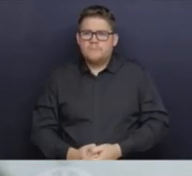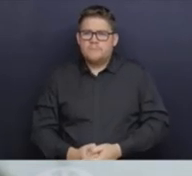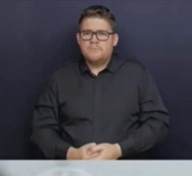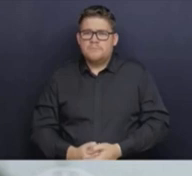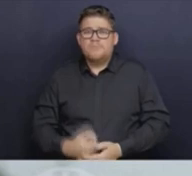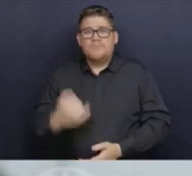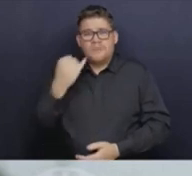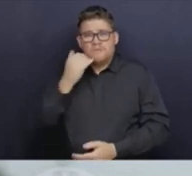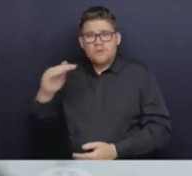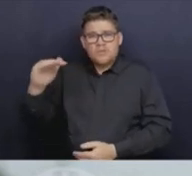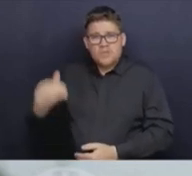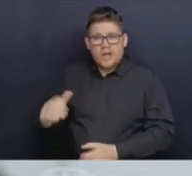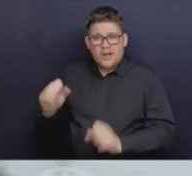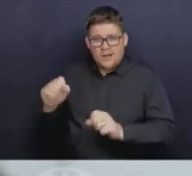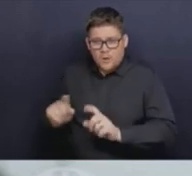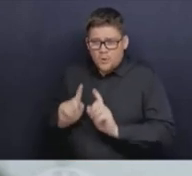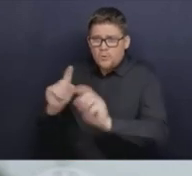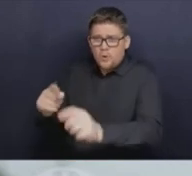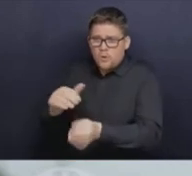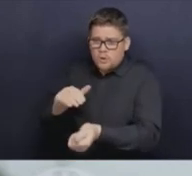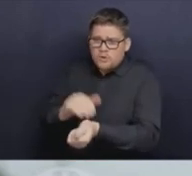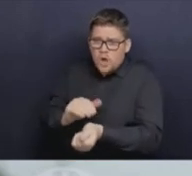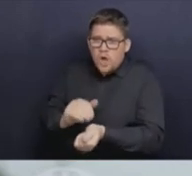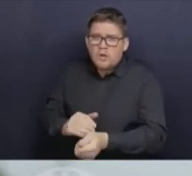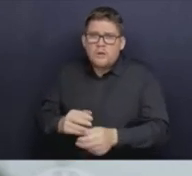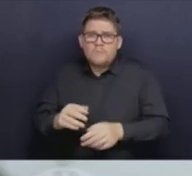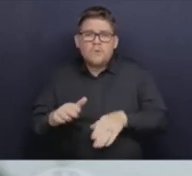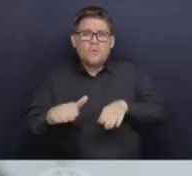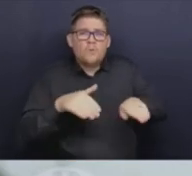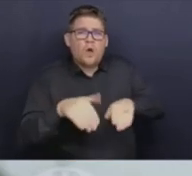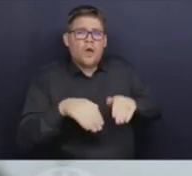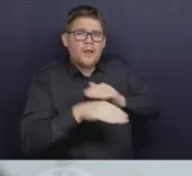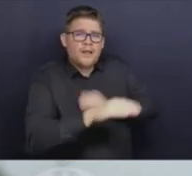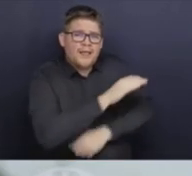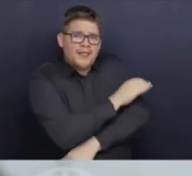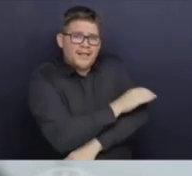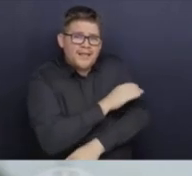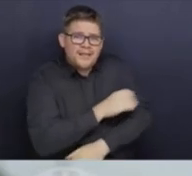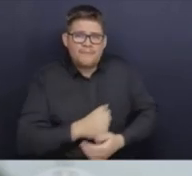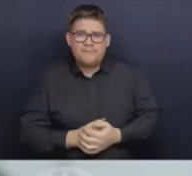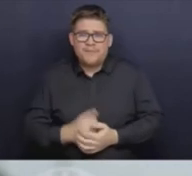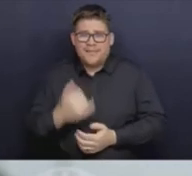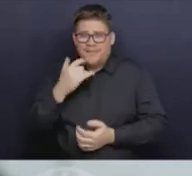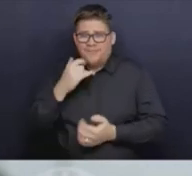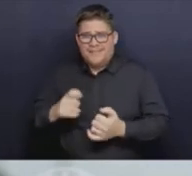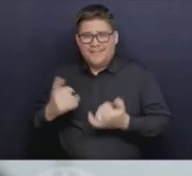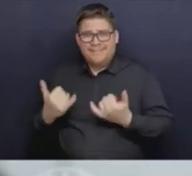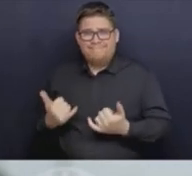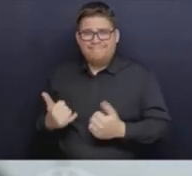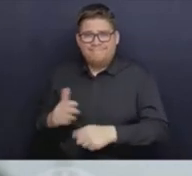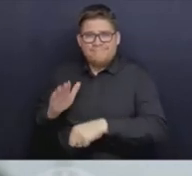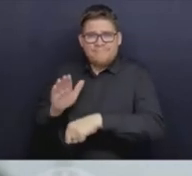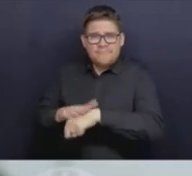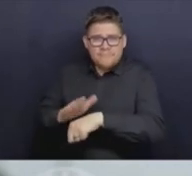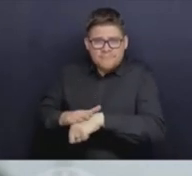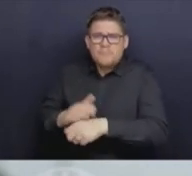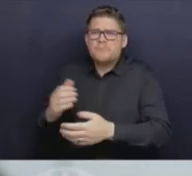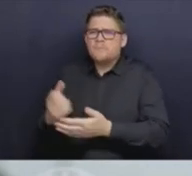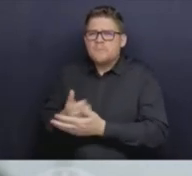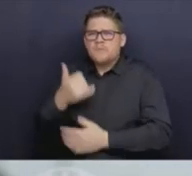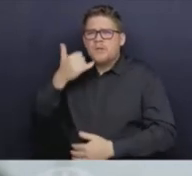care centers, or if you need immediate medical advice, you can contact HealthLink at 811.